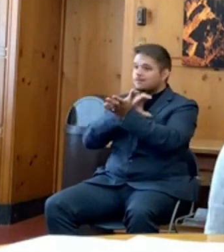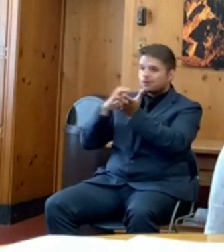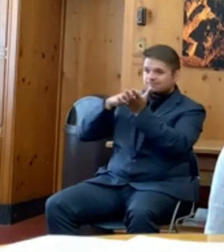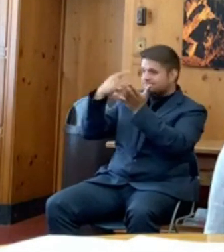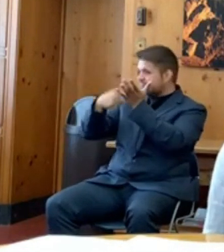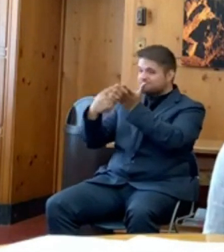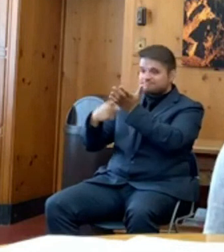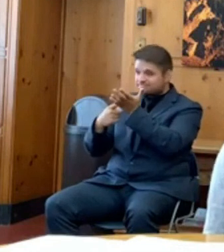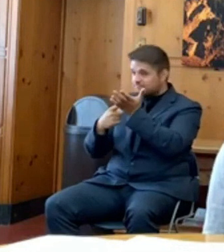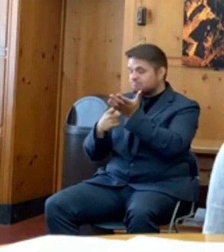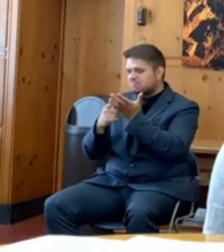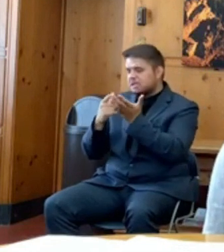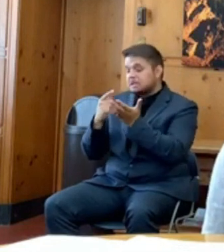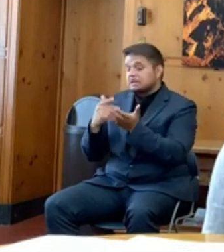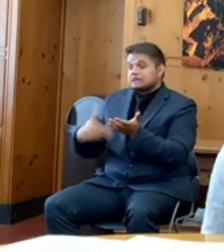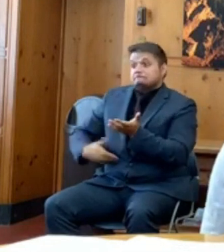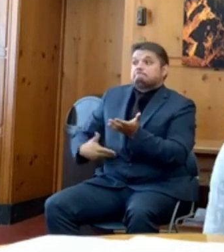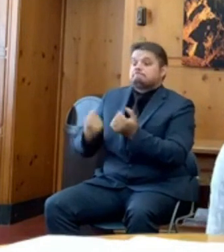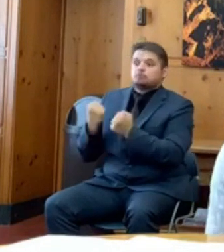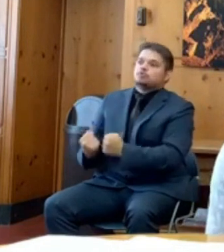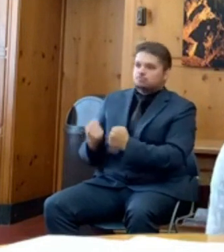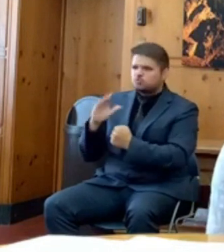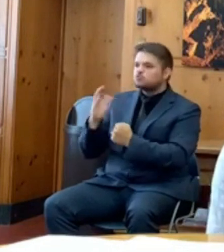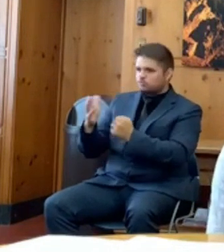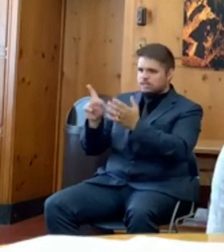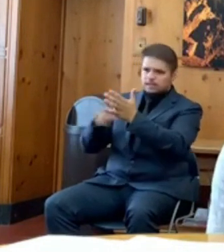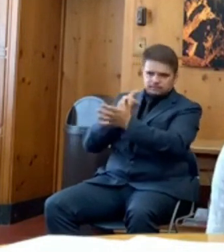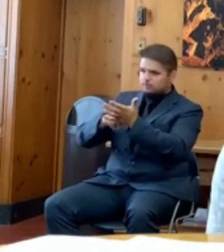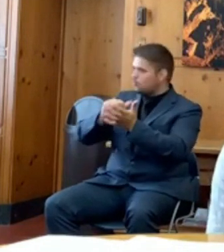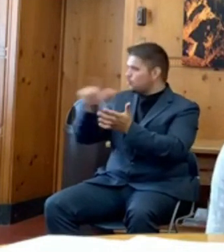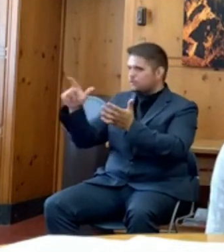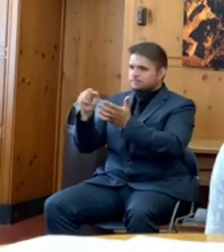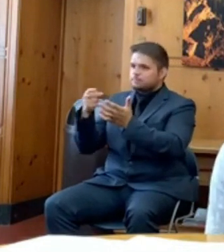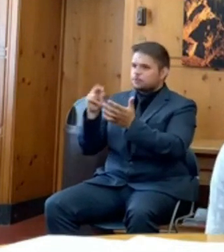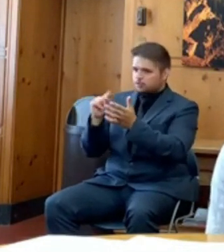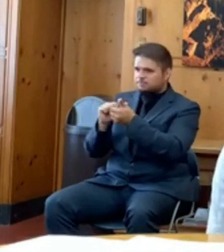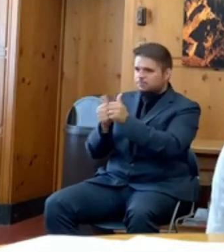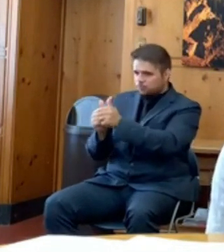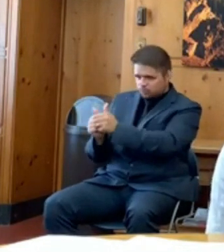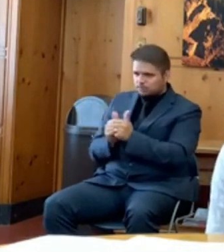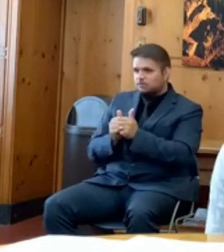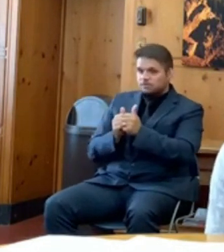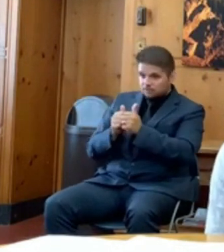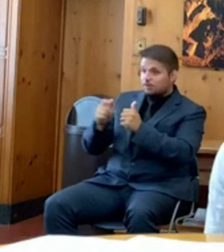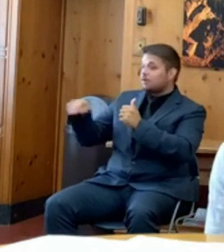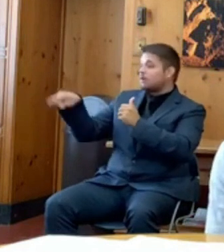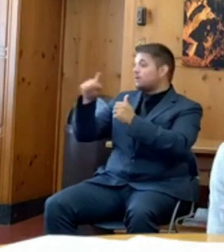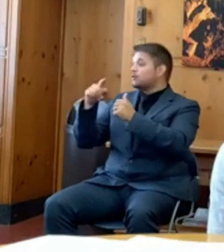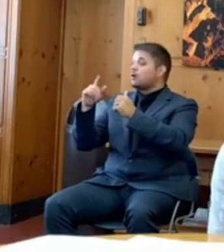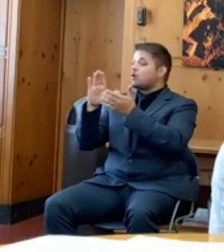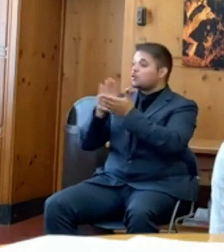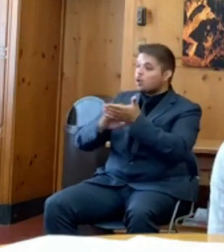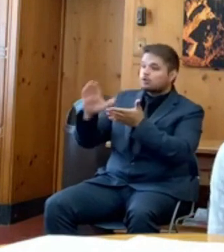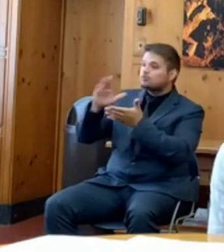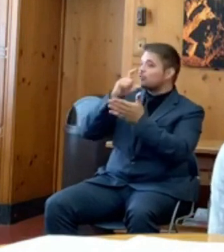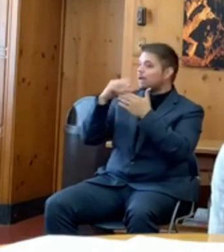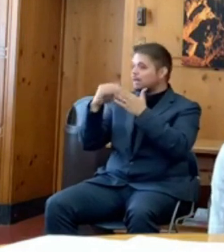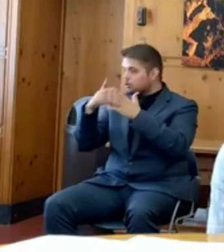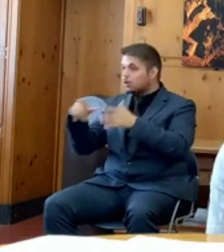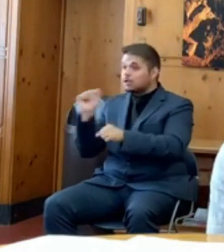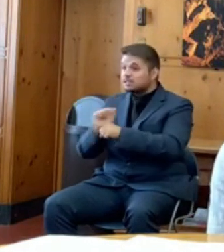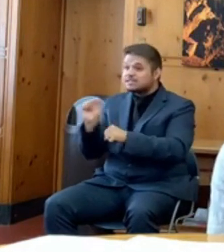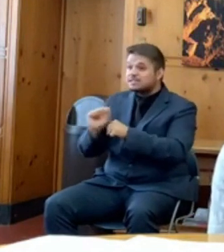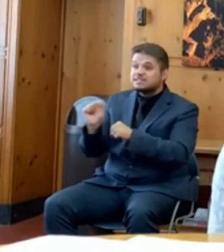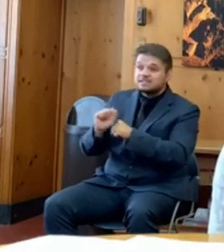wall. What I would say is this to the college athletes who have worked so hard, whether they're from smaller